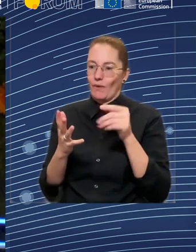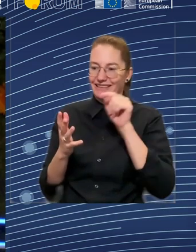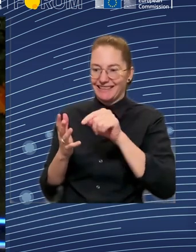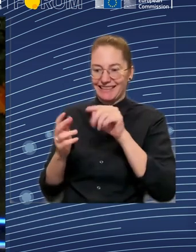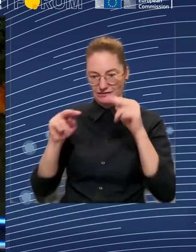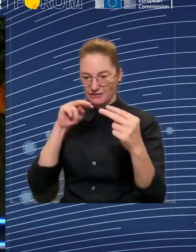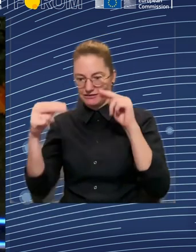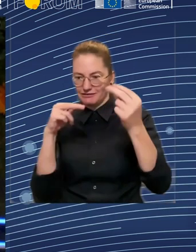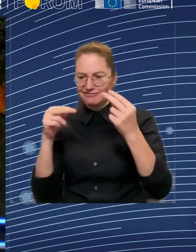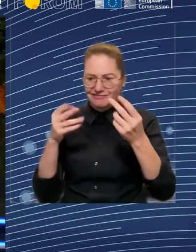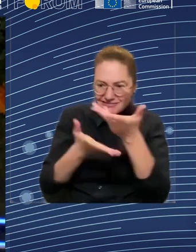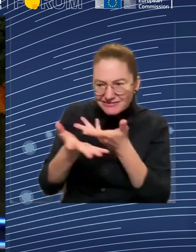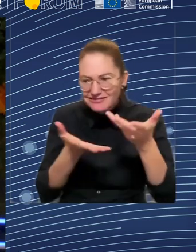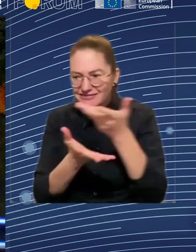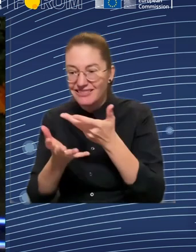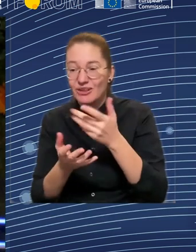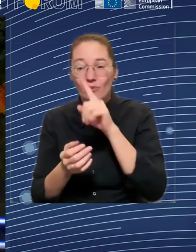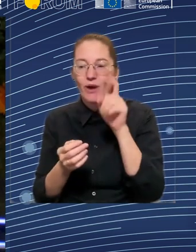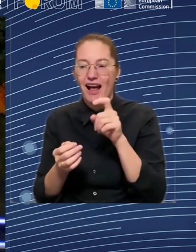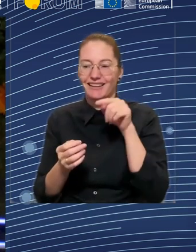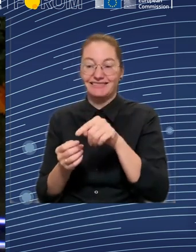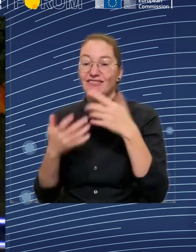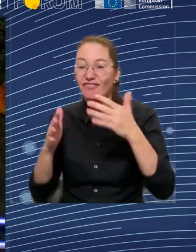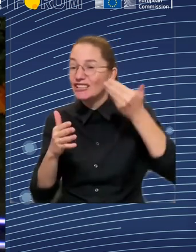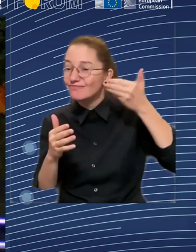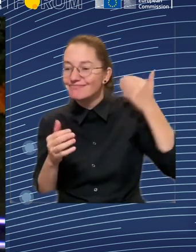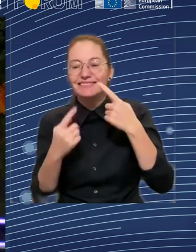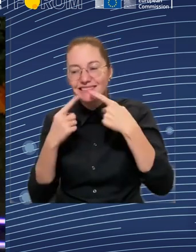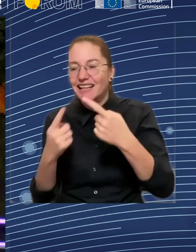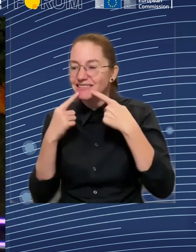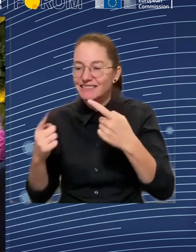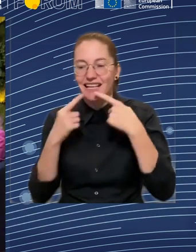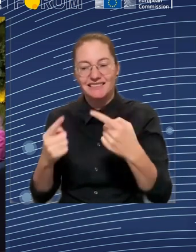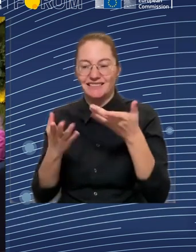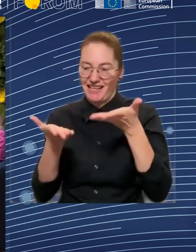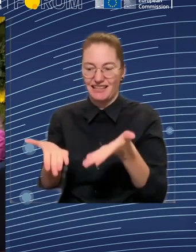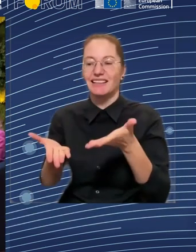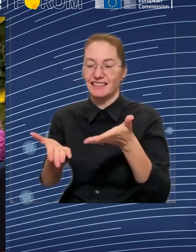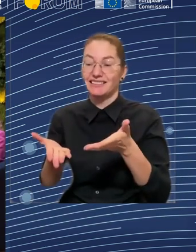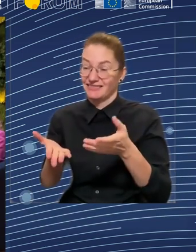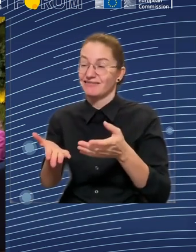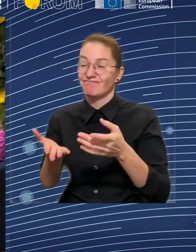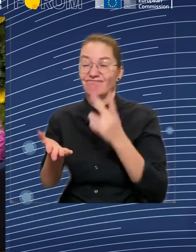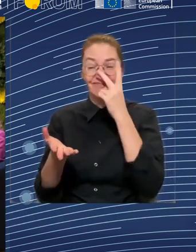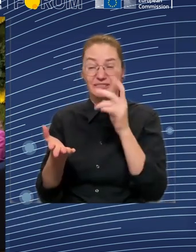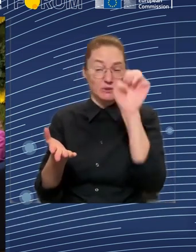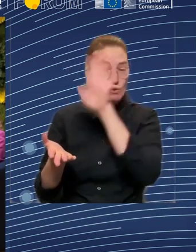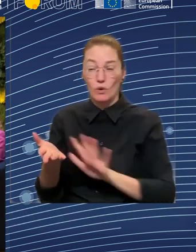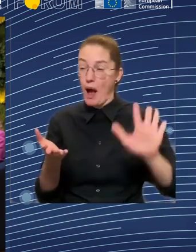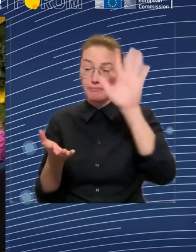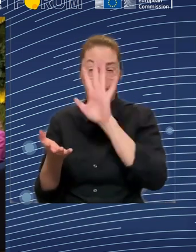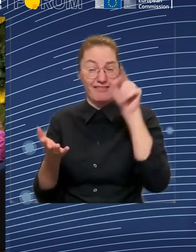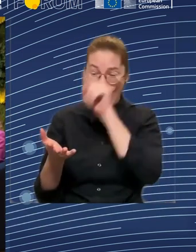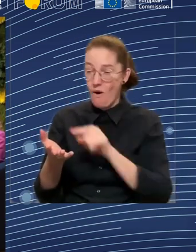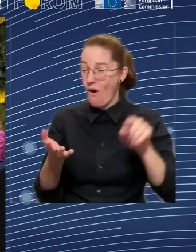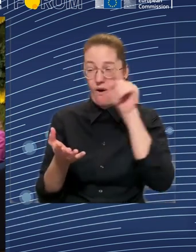the French way or we do it the Swedish way or... Wait, hang on a little bit. We do it the Spanish way. It's much easier with